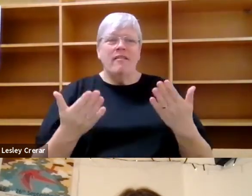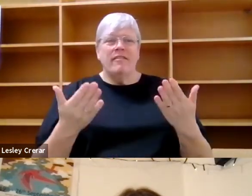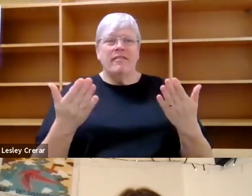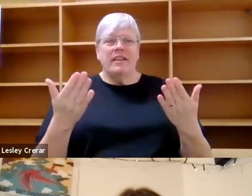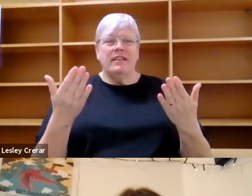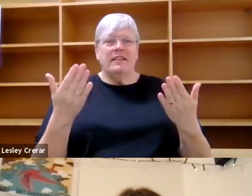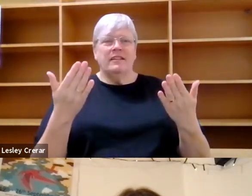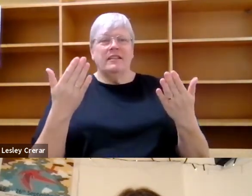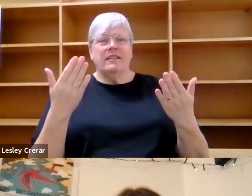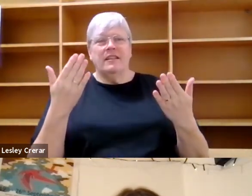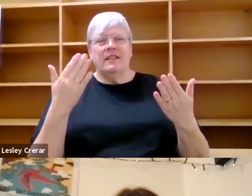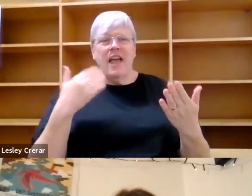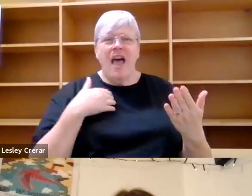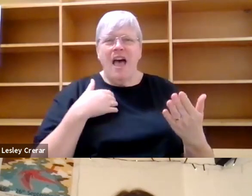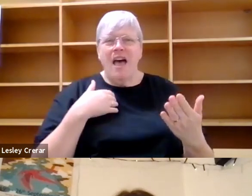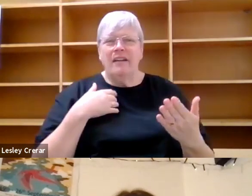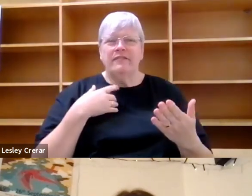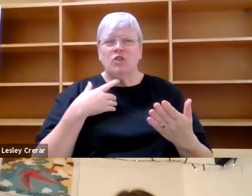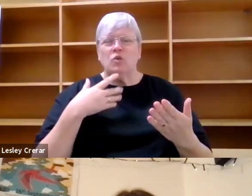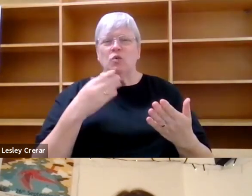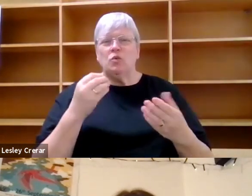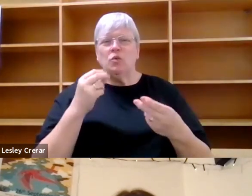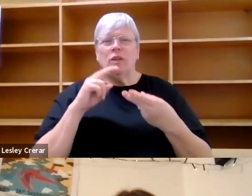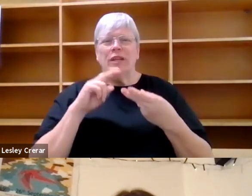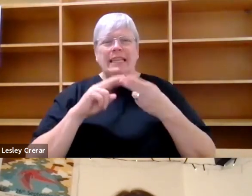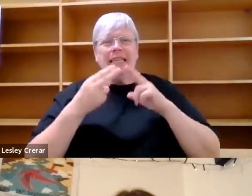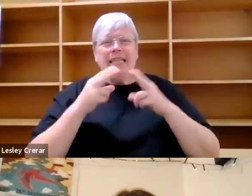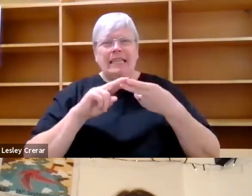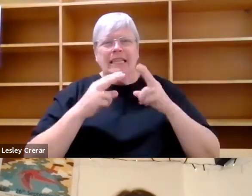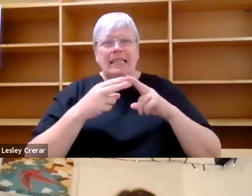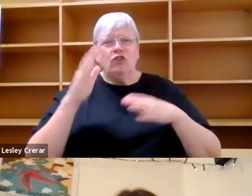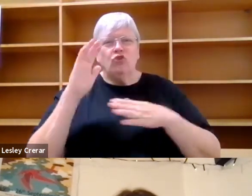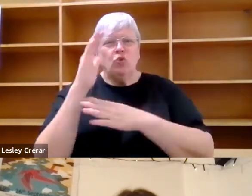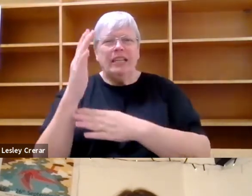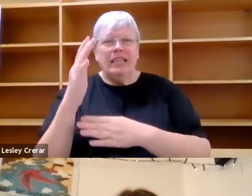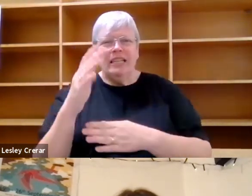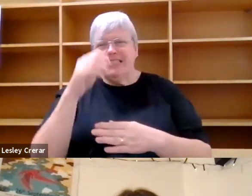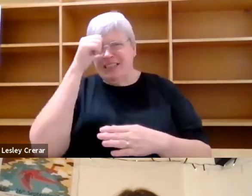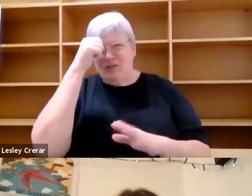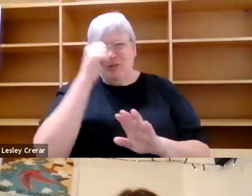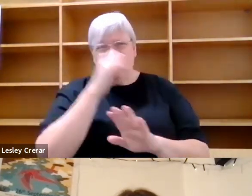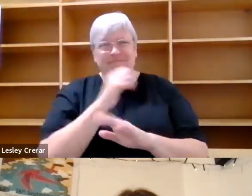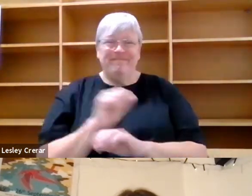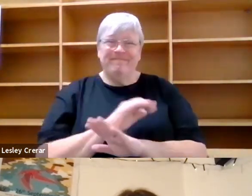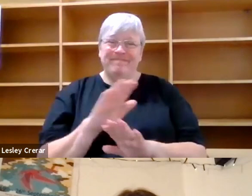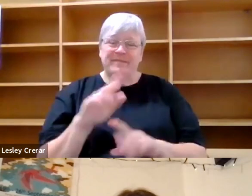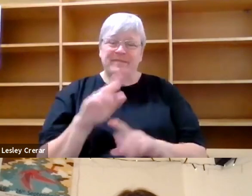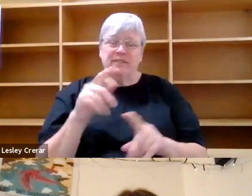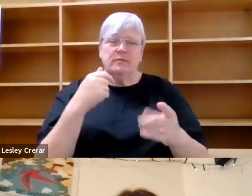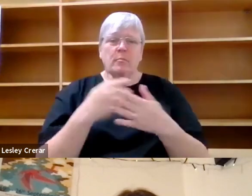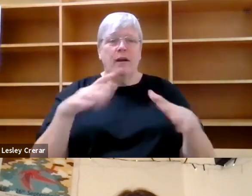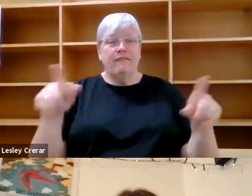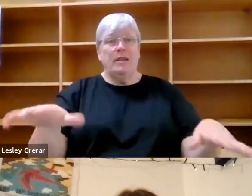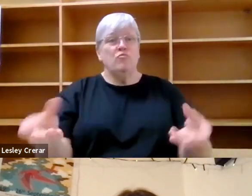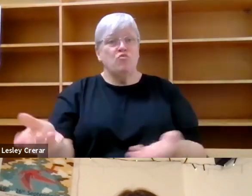trees. And I know it's not very like a great thing to do. Um, and for me, bringing things back is a way of